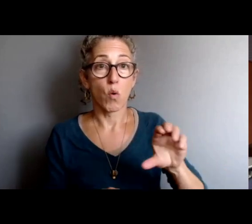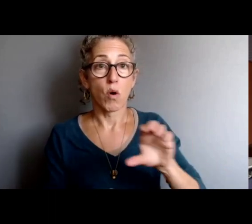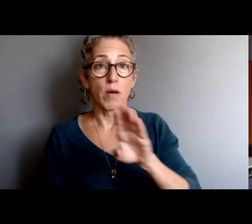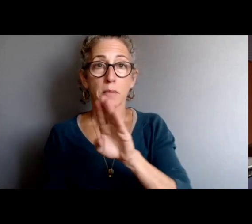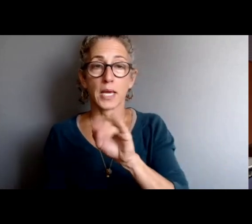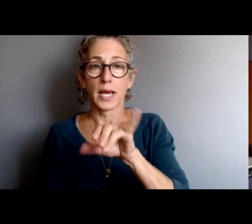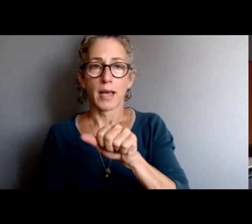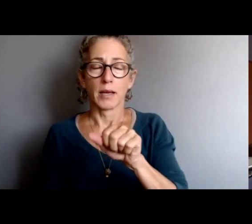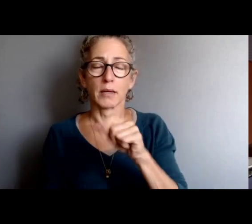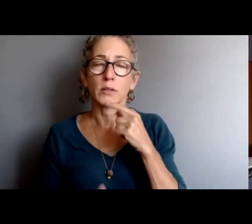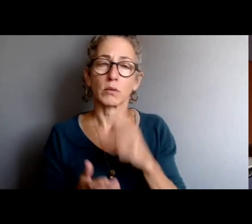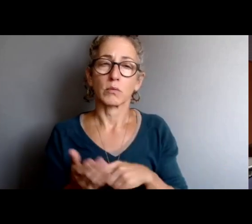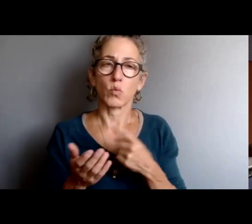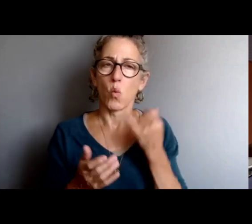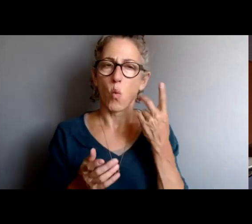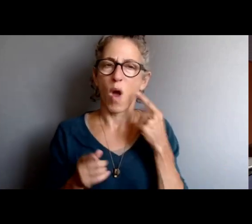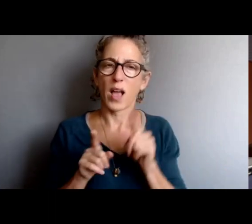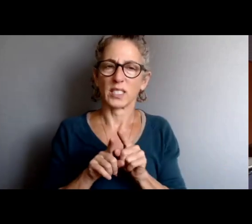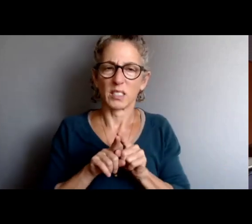What are the reasons behind that?